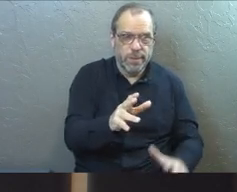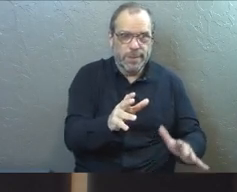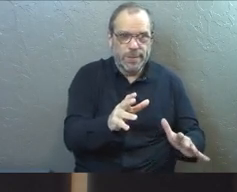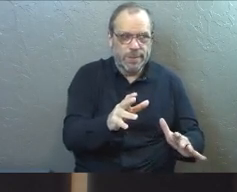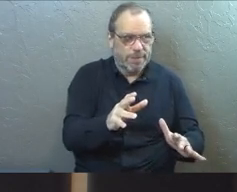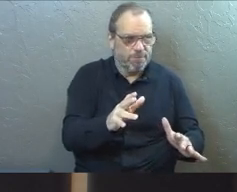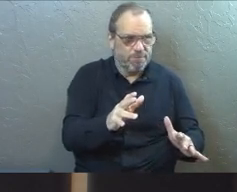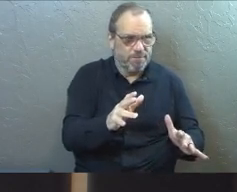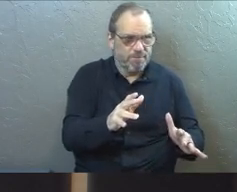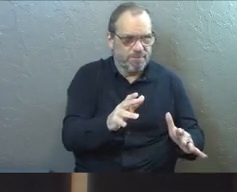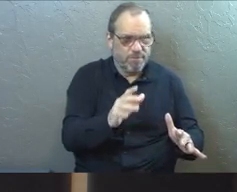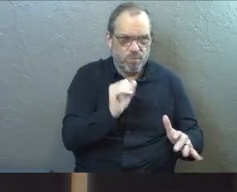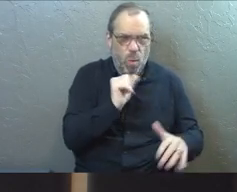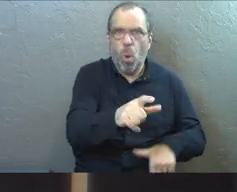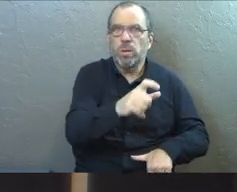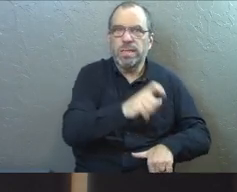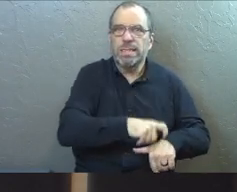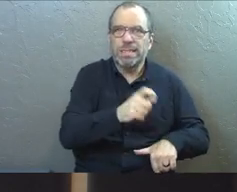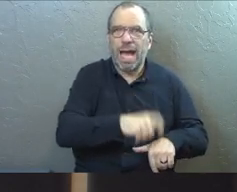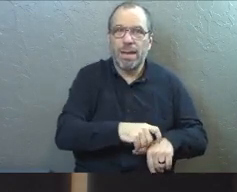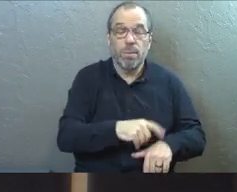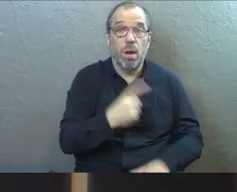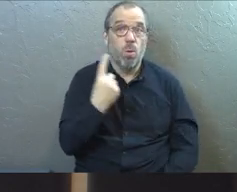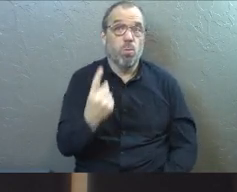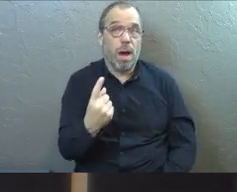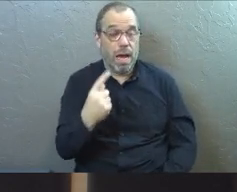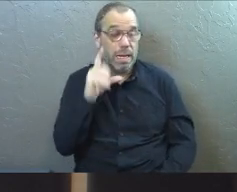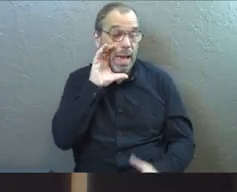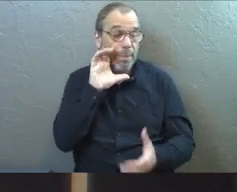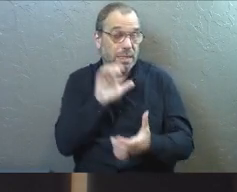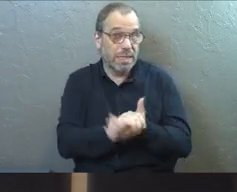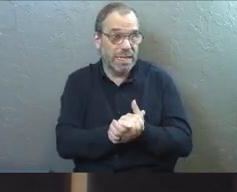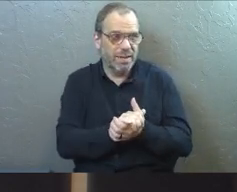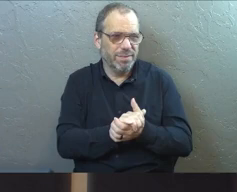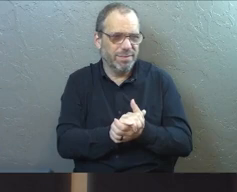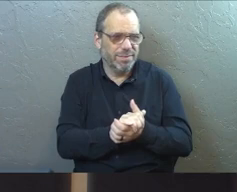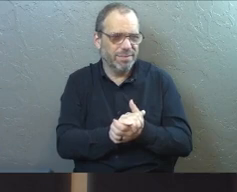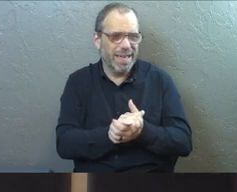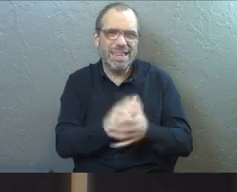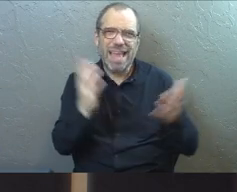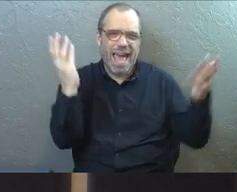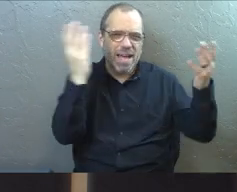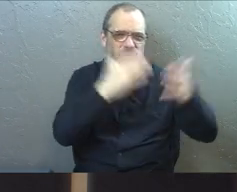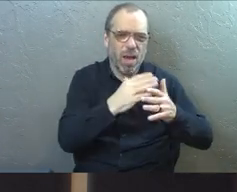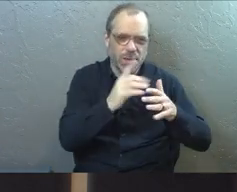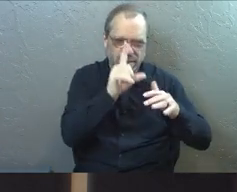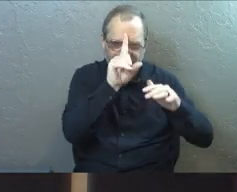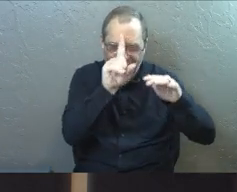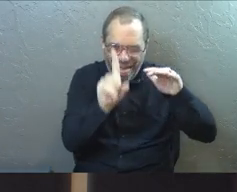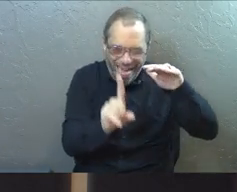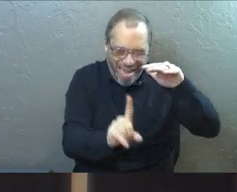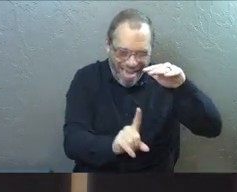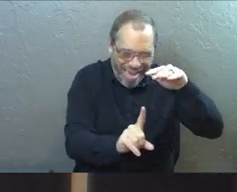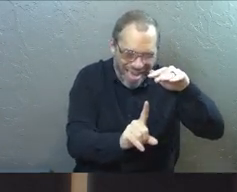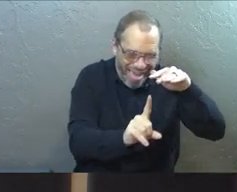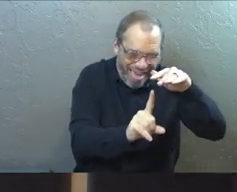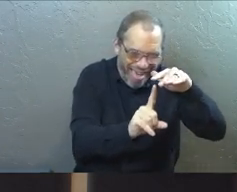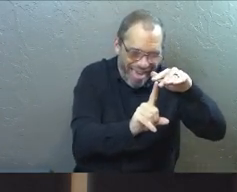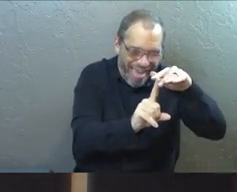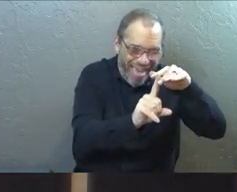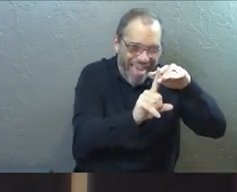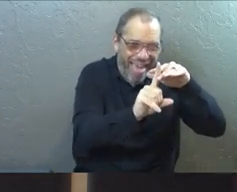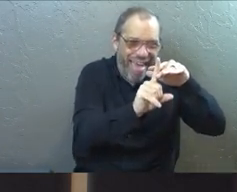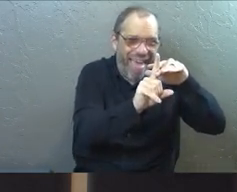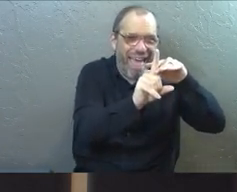real it is all the time. One of the things I think we believe falsely is that darkness kind of creeps up in moments, but then kind of goes away.